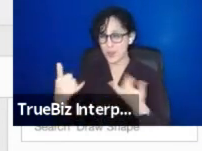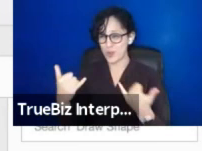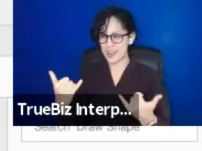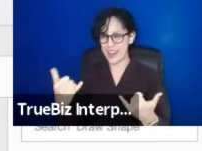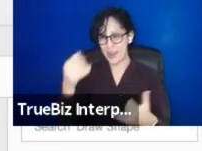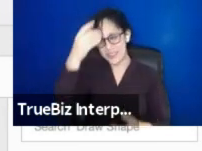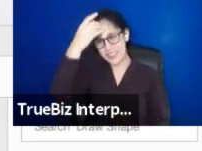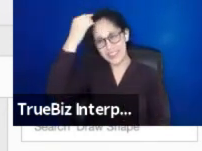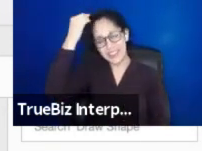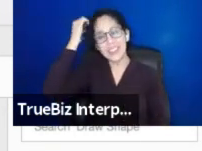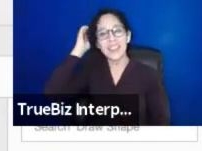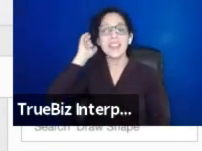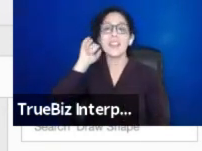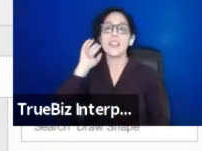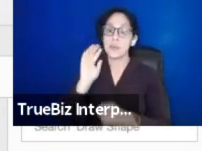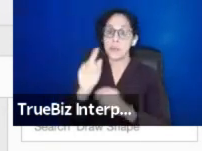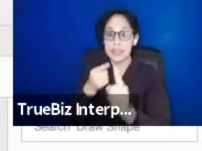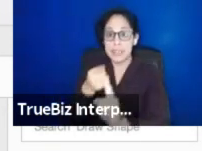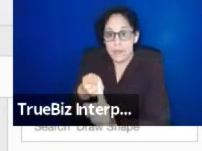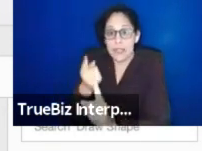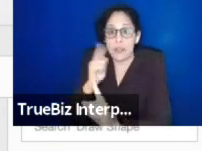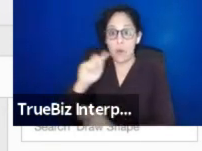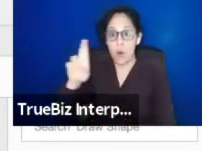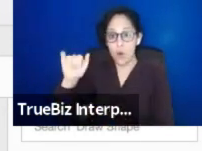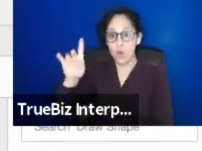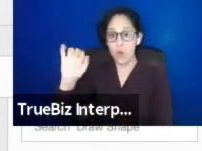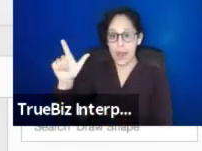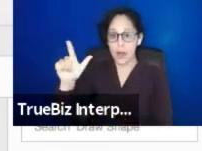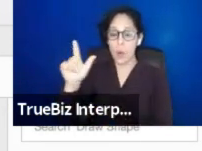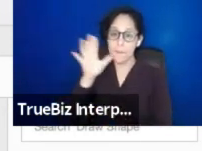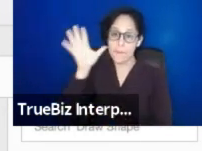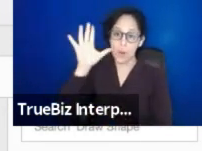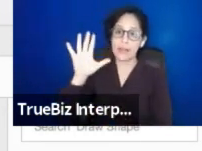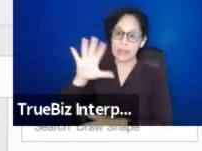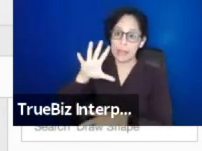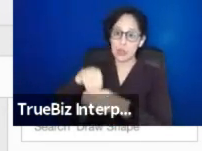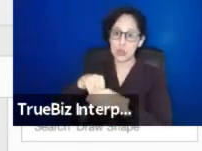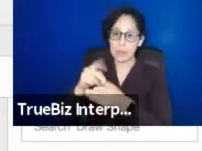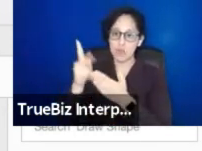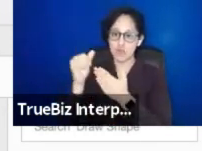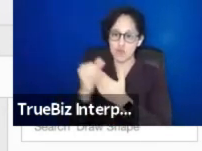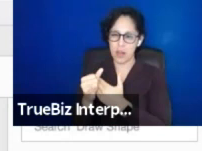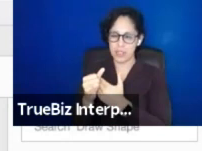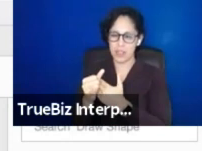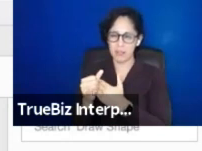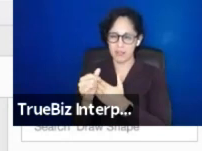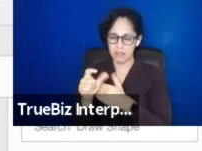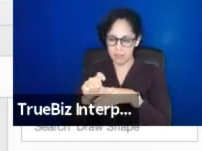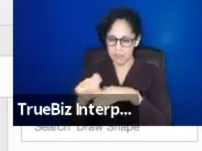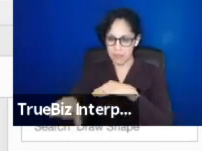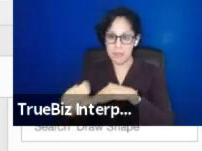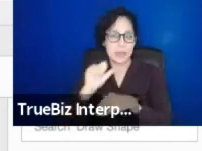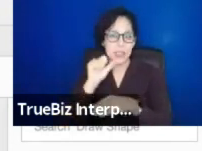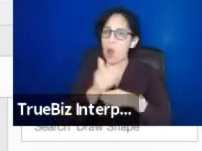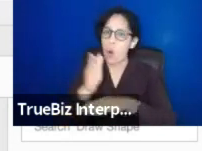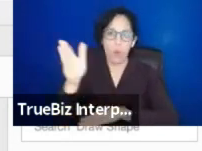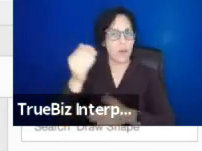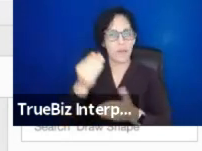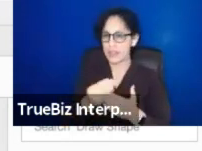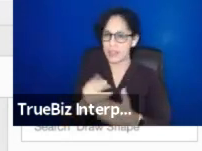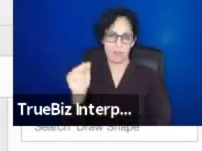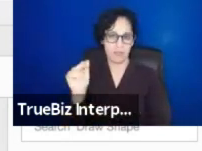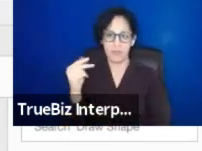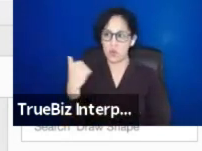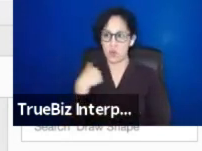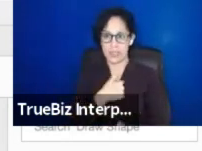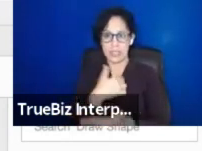allocated specifically to Radical Parent Inclusion Project, and we don't, it's not overfunded, we use all that money for that, and